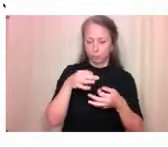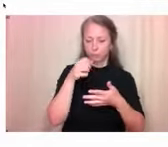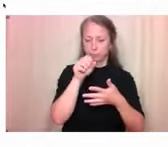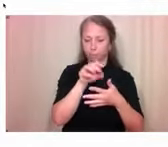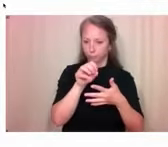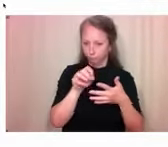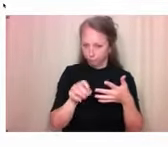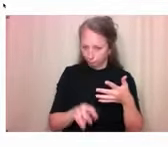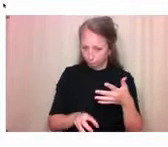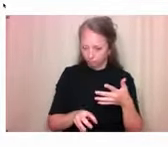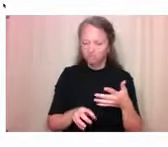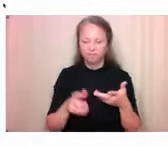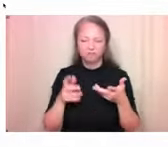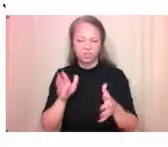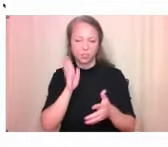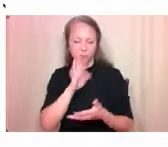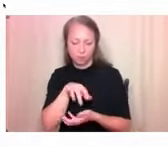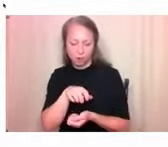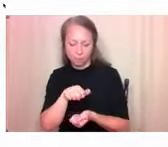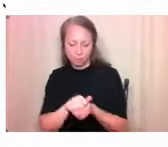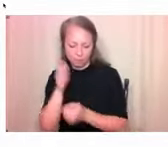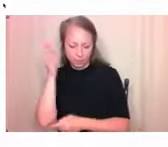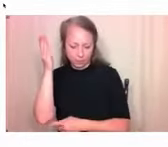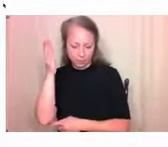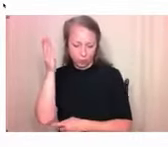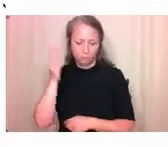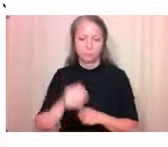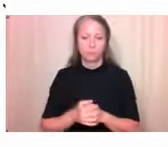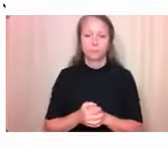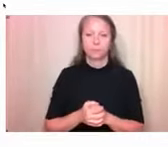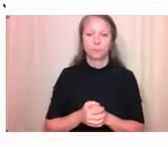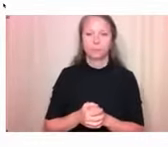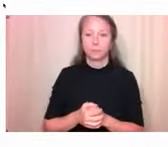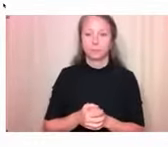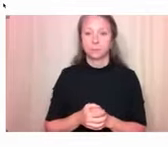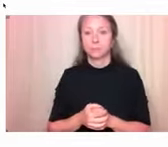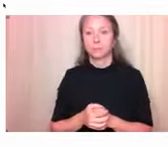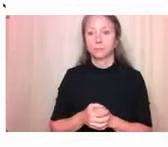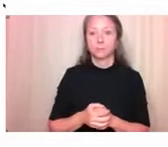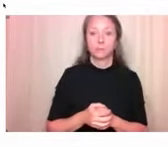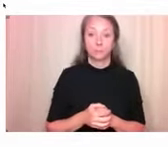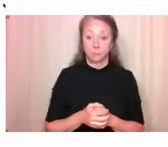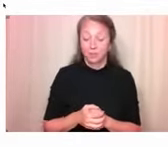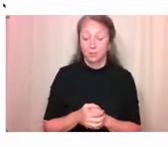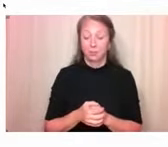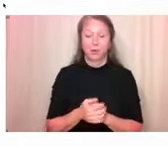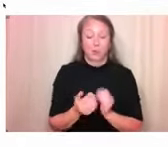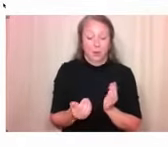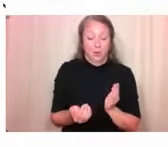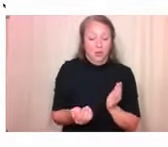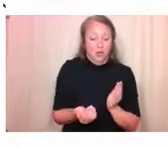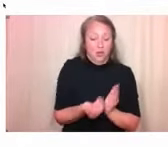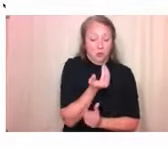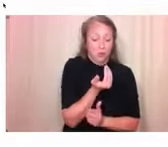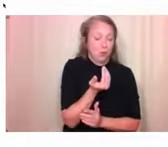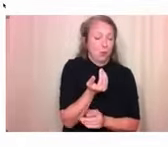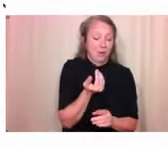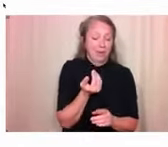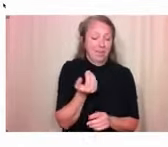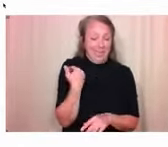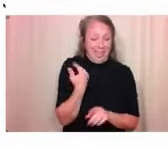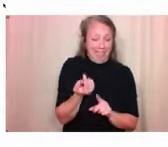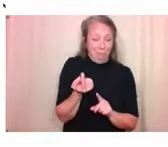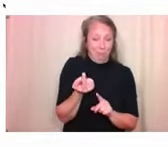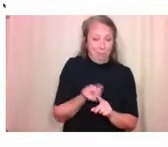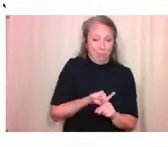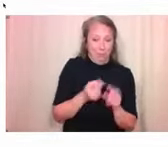So first, I just wanted to say that we launched Candid Access just last month. So we're still learning about what we can do to make your